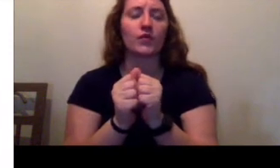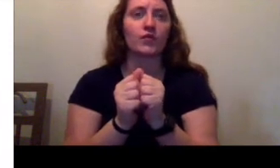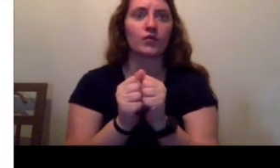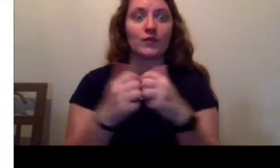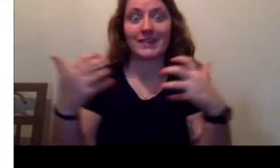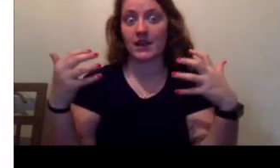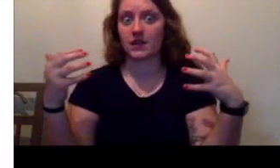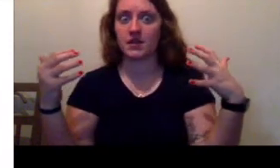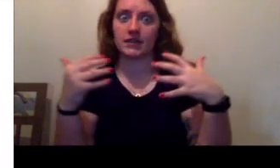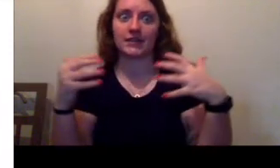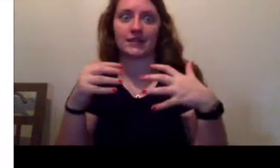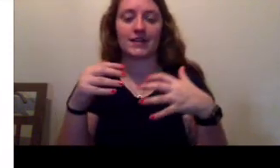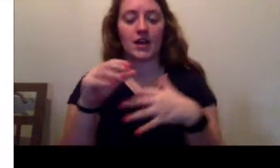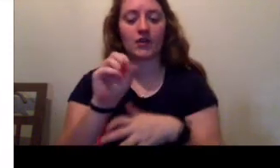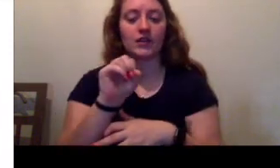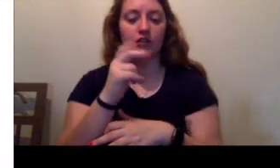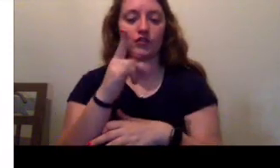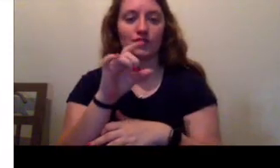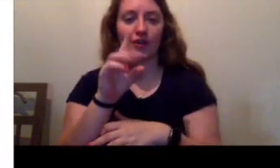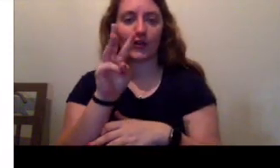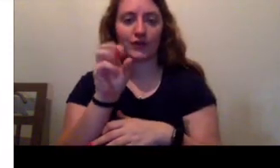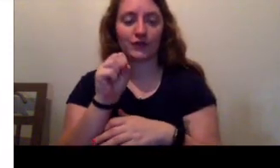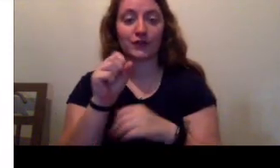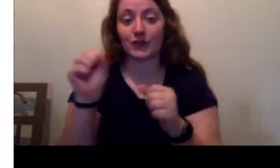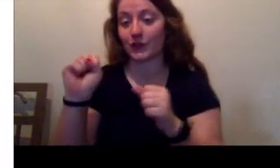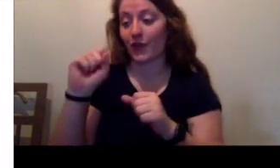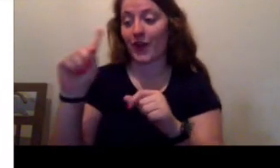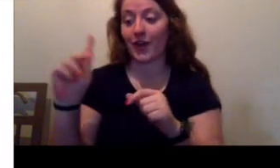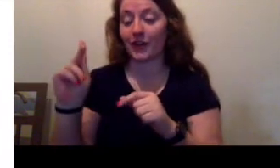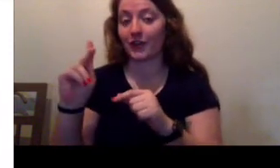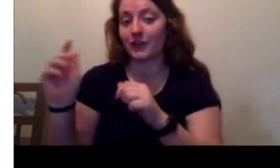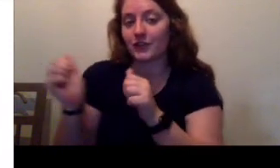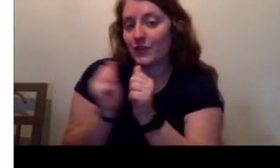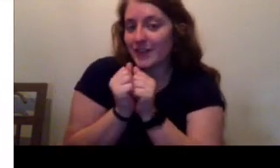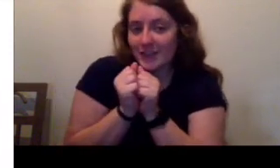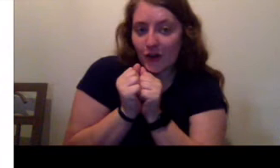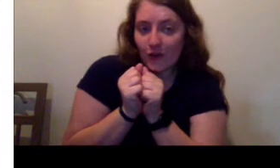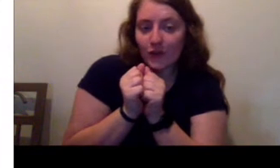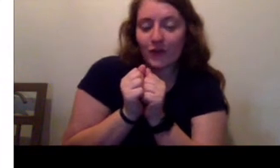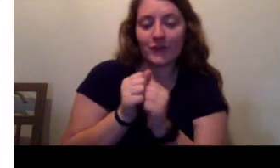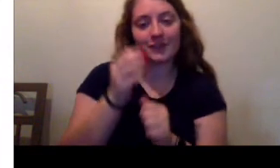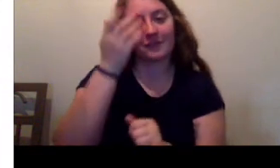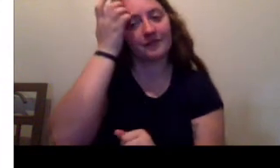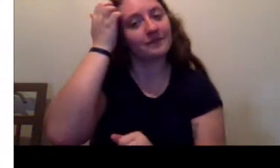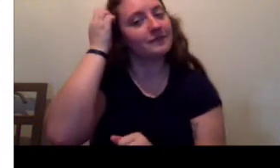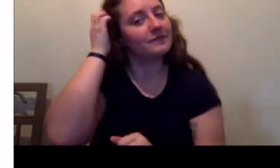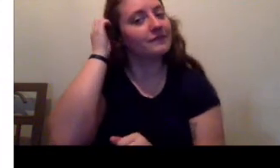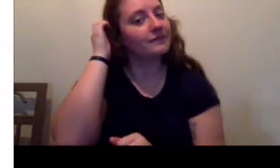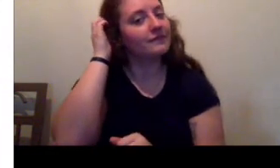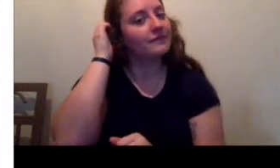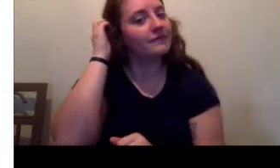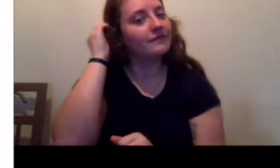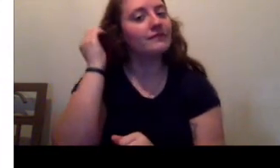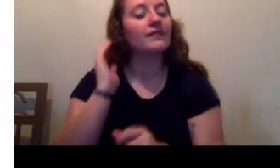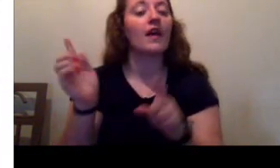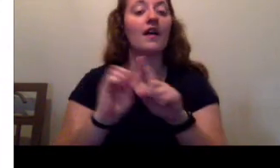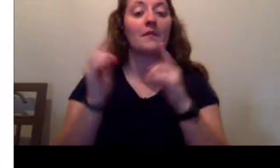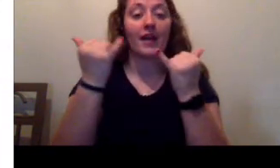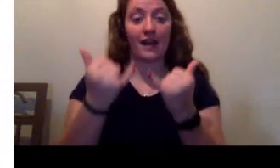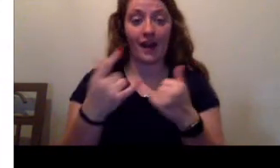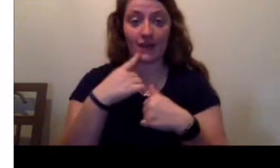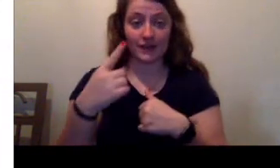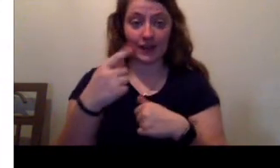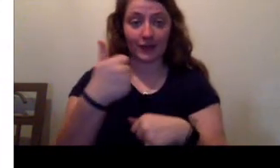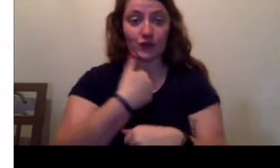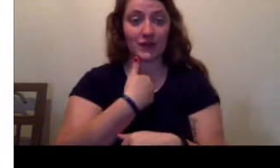shadows, so that Kirstie, listening, would snuggle closer and wrap her arms around Anne-Marie. But now, telling it to